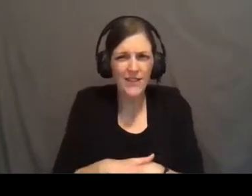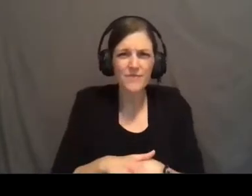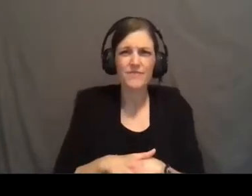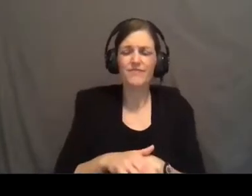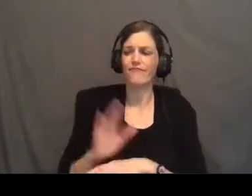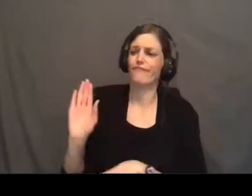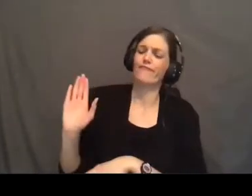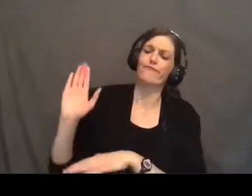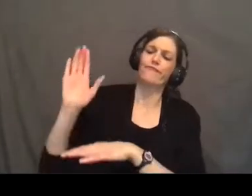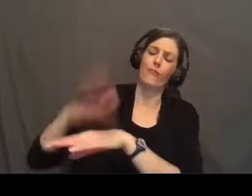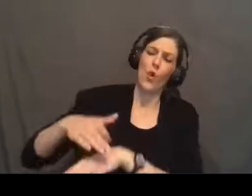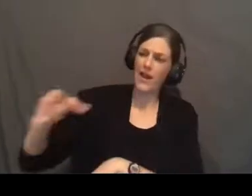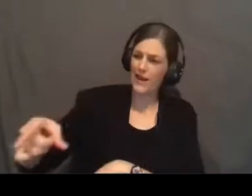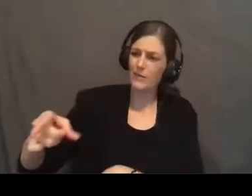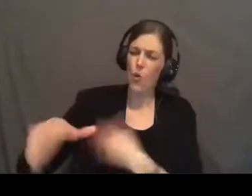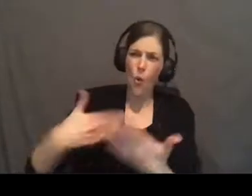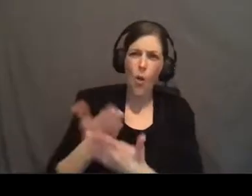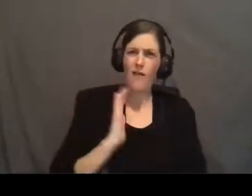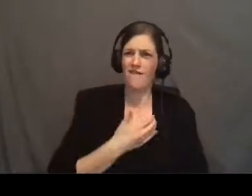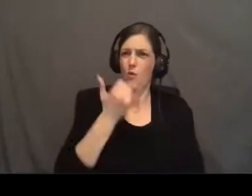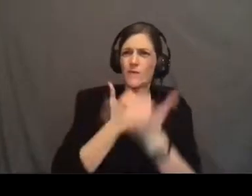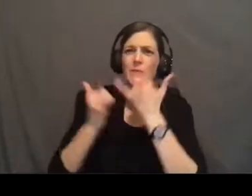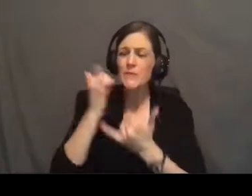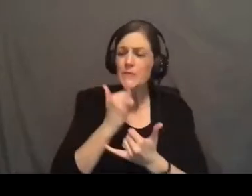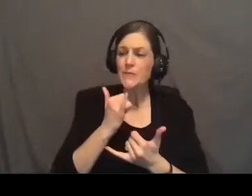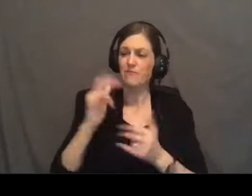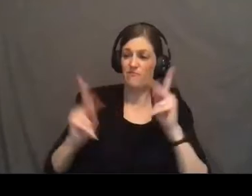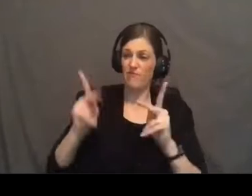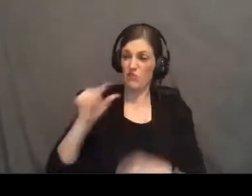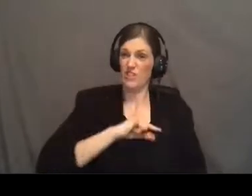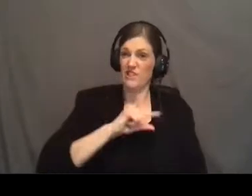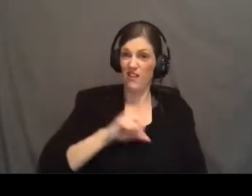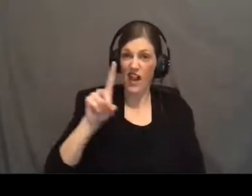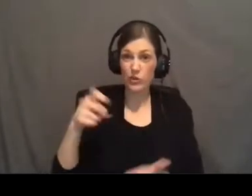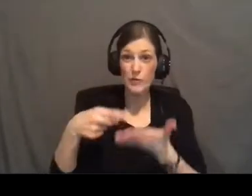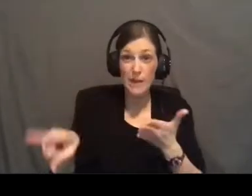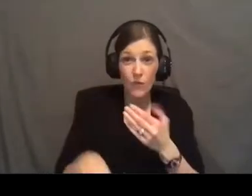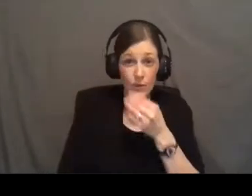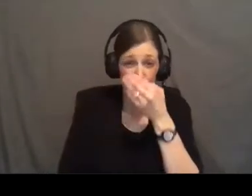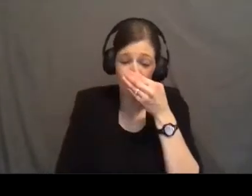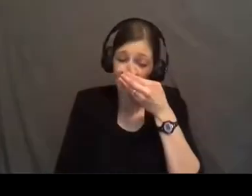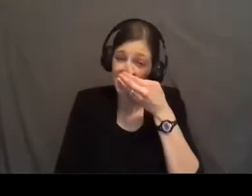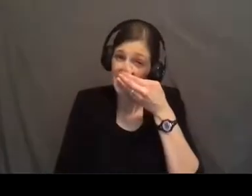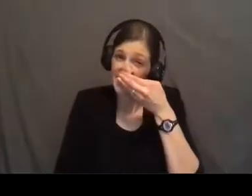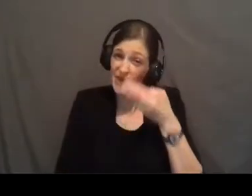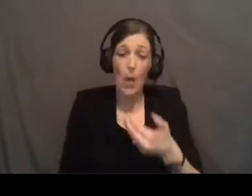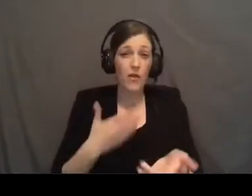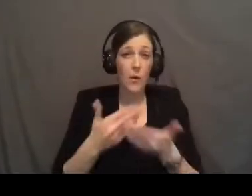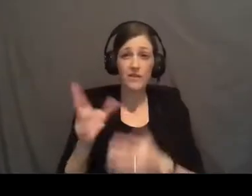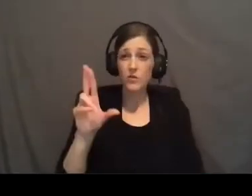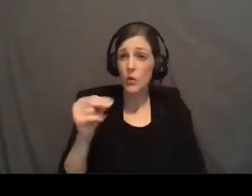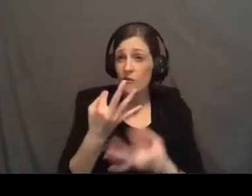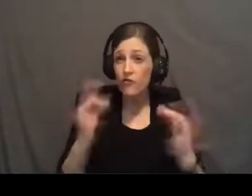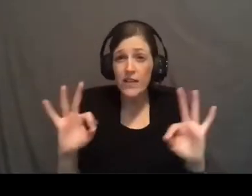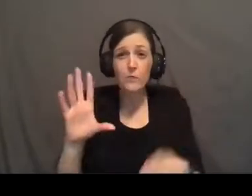the iniquity of us all humanity's guilt has to be paid for otherwise there's no freedom there's no